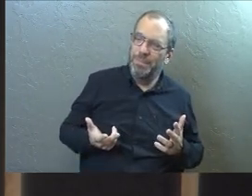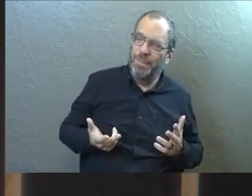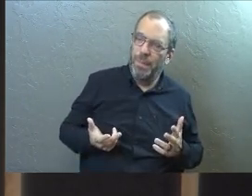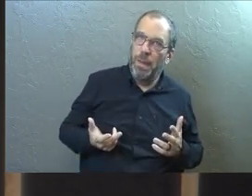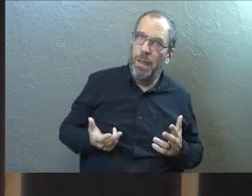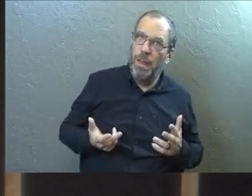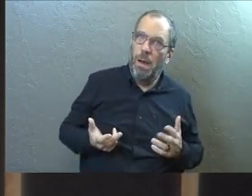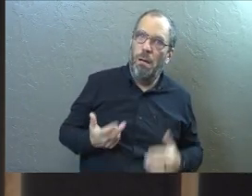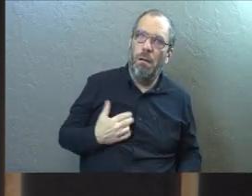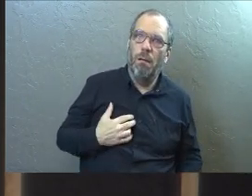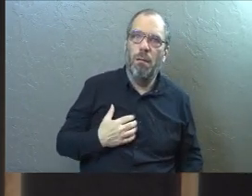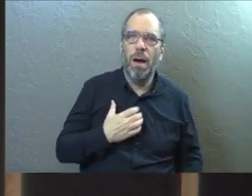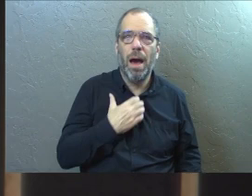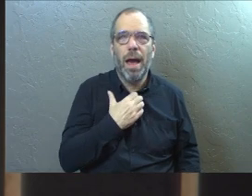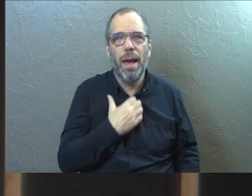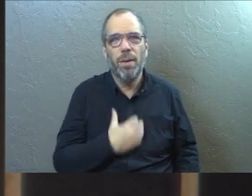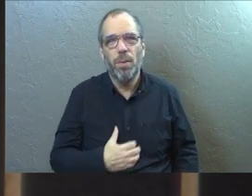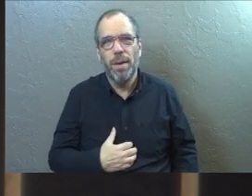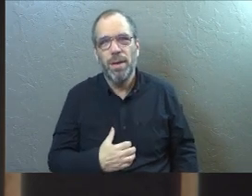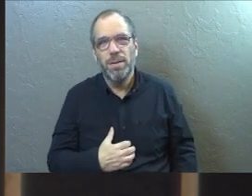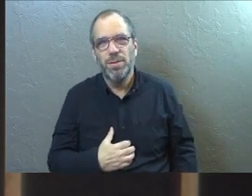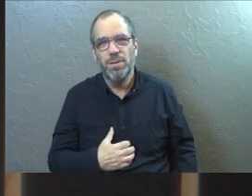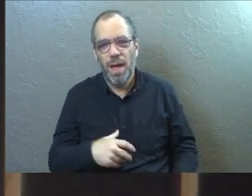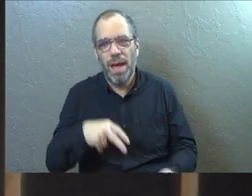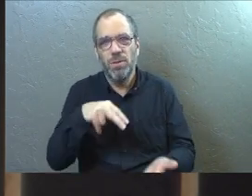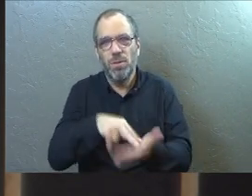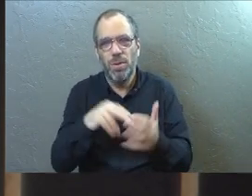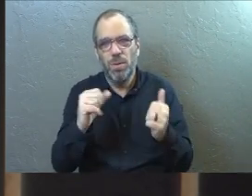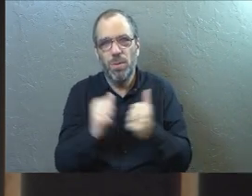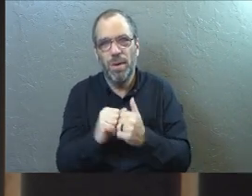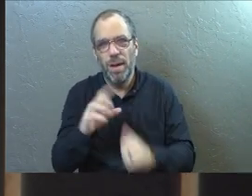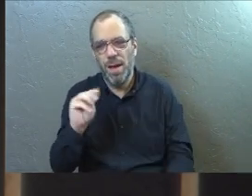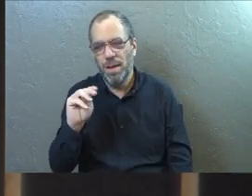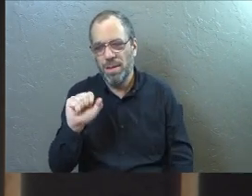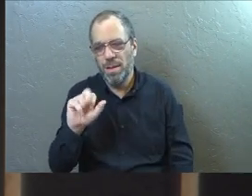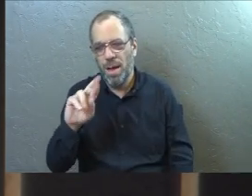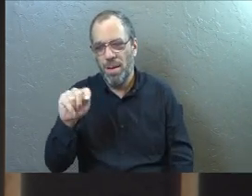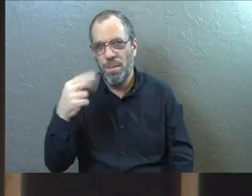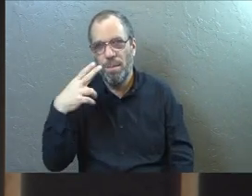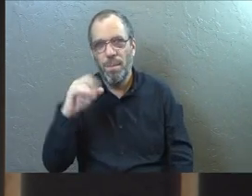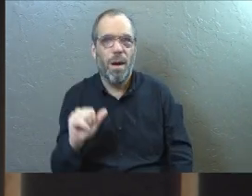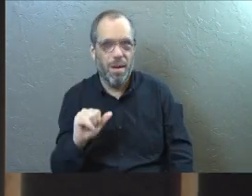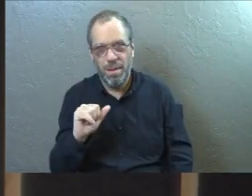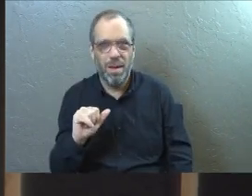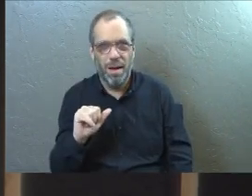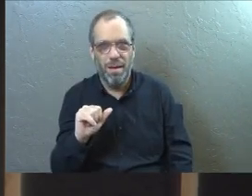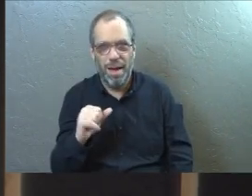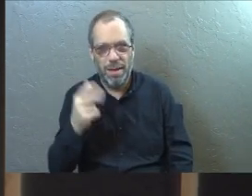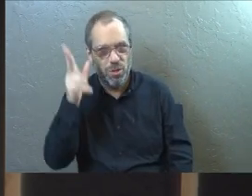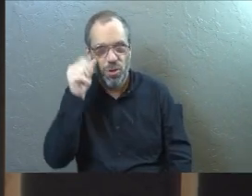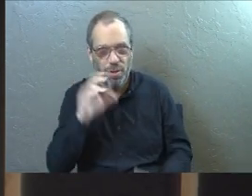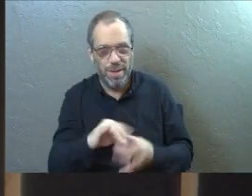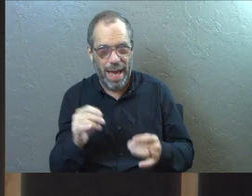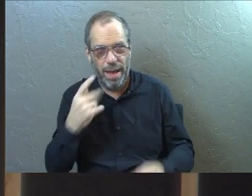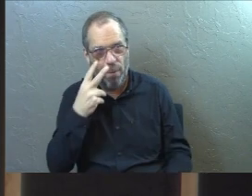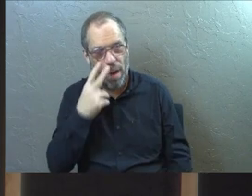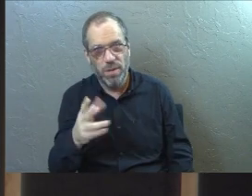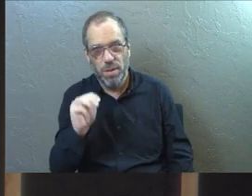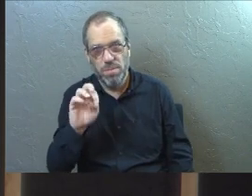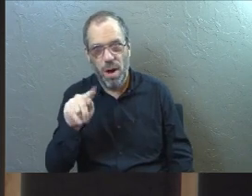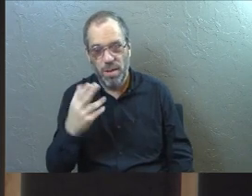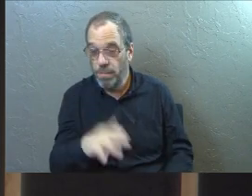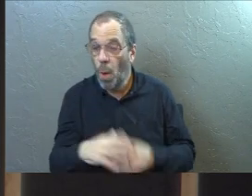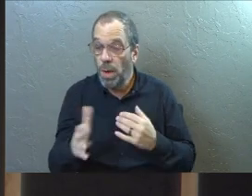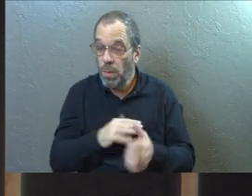I would have loved to have been there. Watched him say that. Anyone who believes in me will live even after they die.